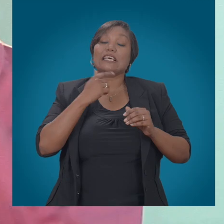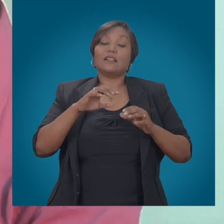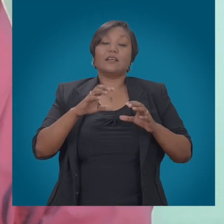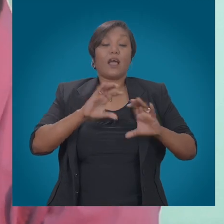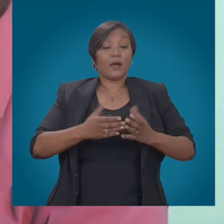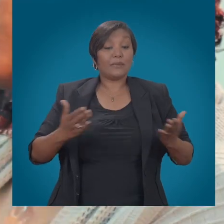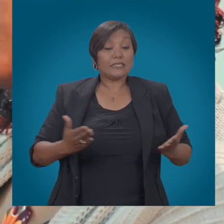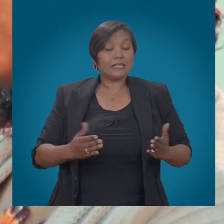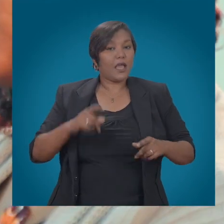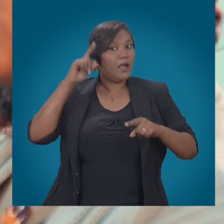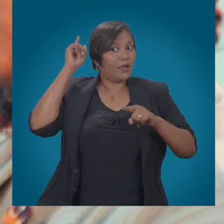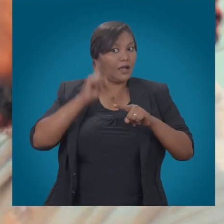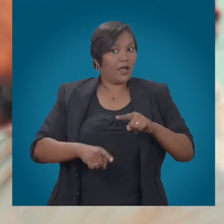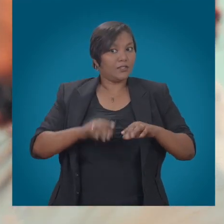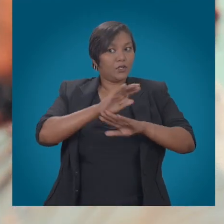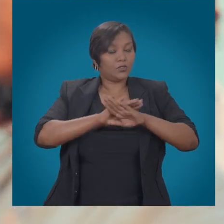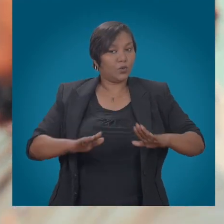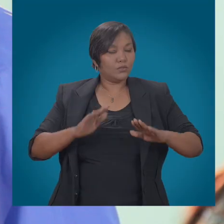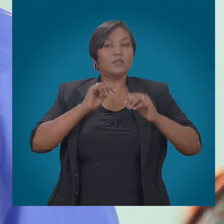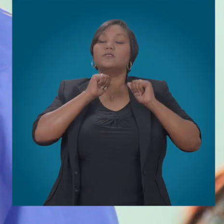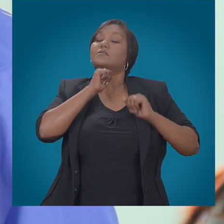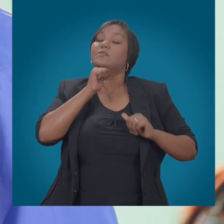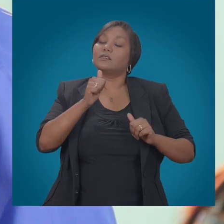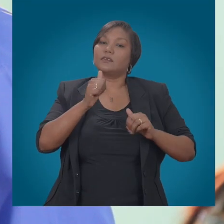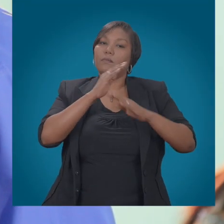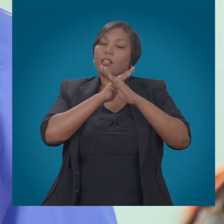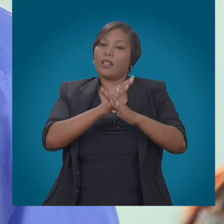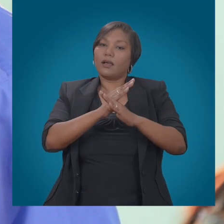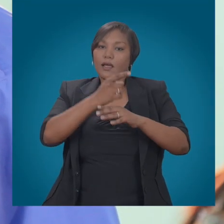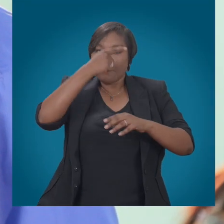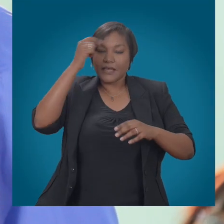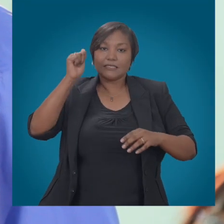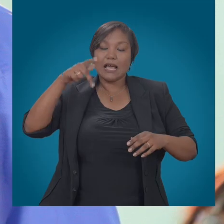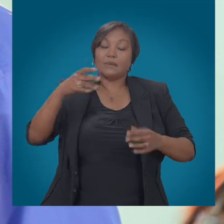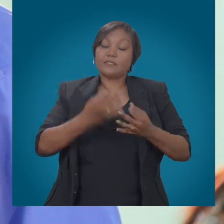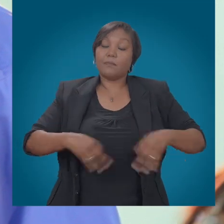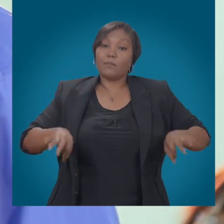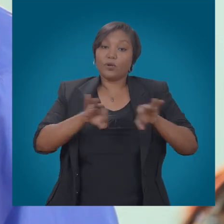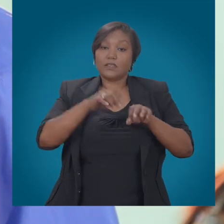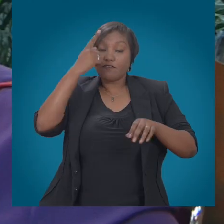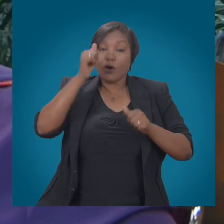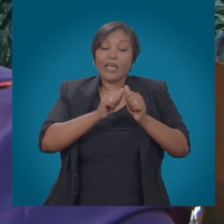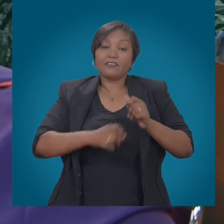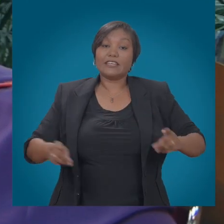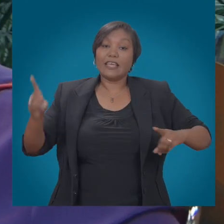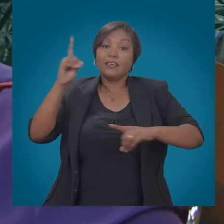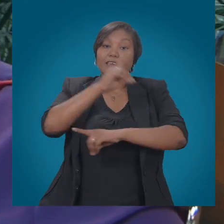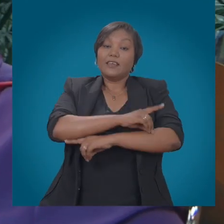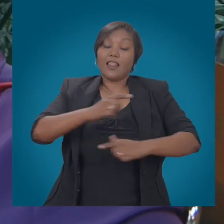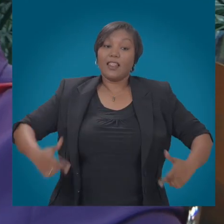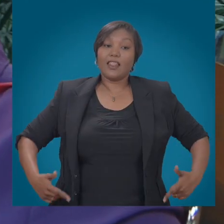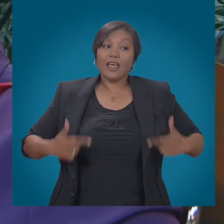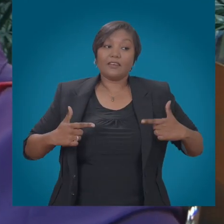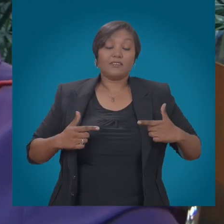sound a warning to telecoms providers against blocking over the top apps which have become an indispensable part of life. There were also those who